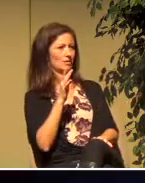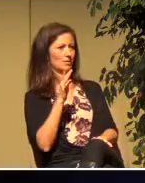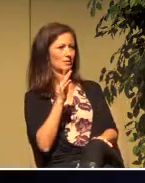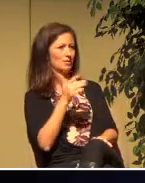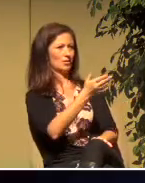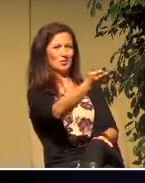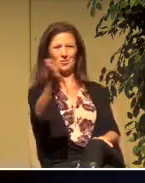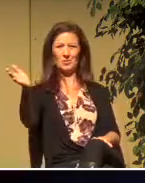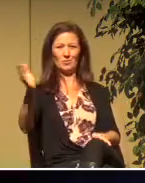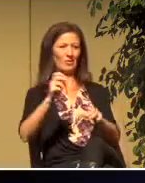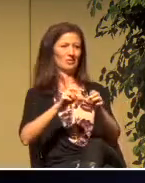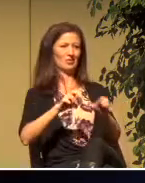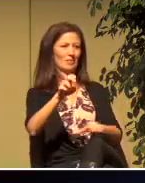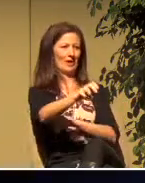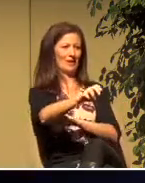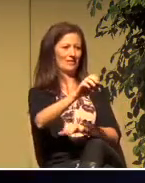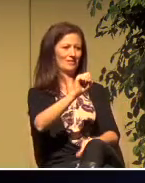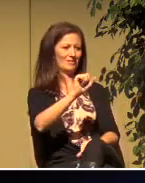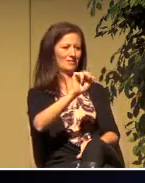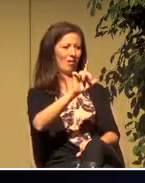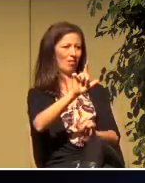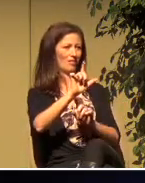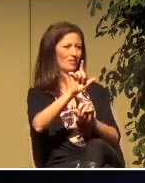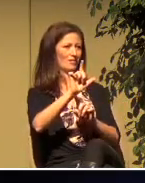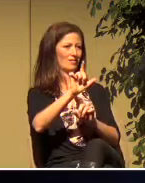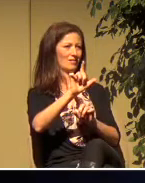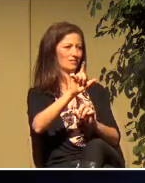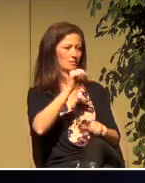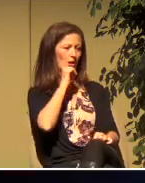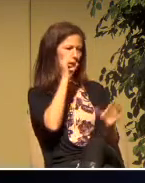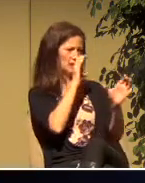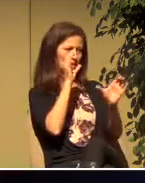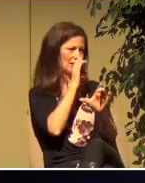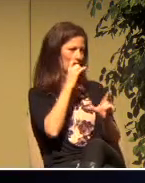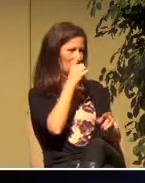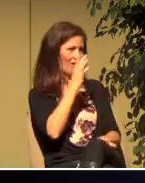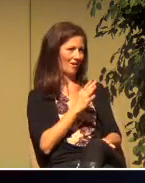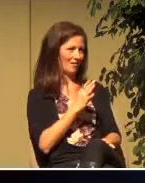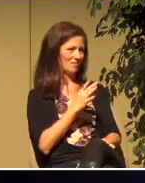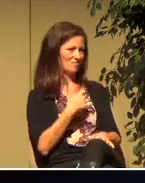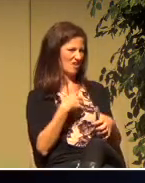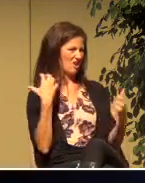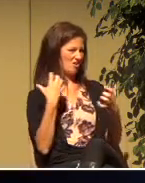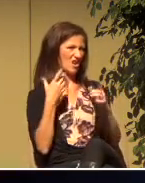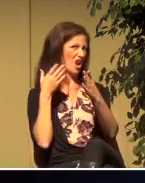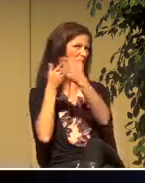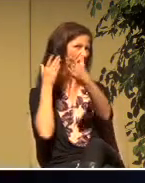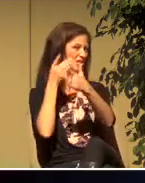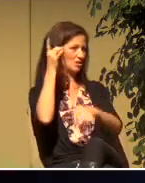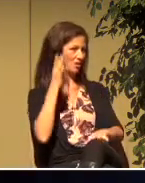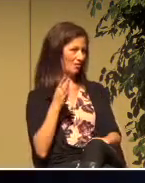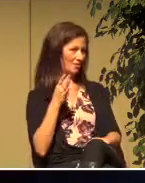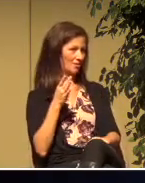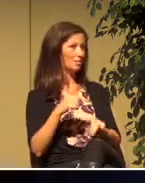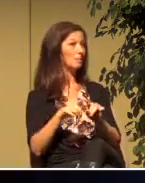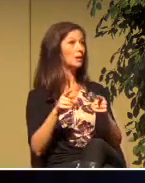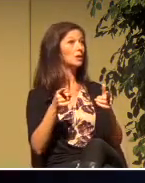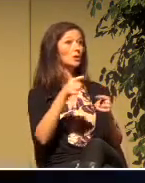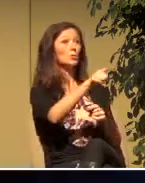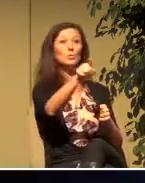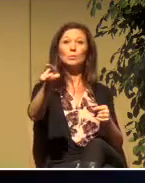ahead of Saul who wasn't even seeking God he was raging against God you as a church